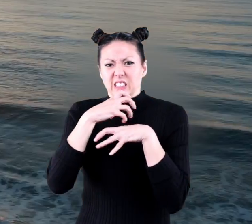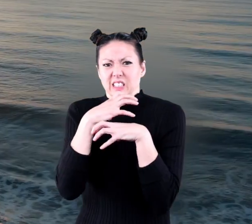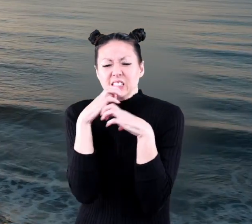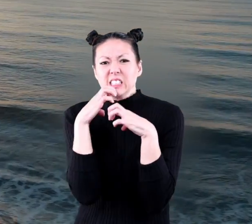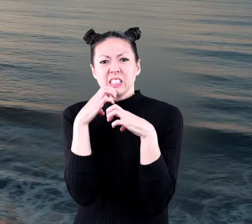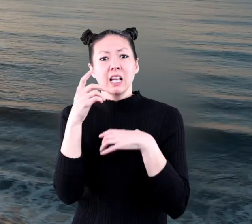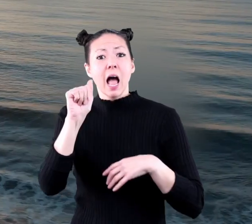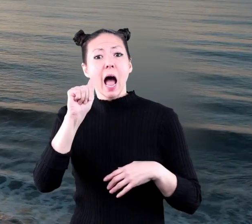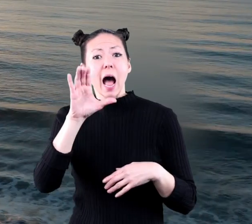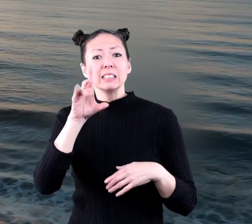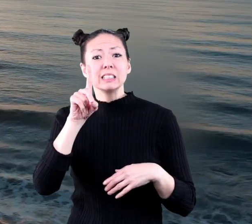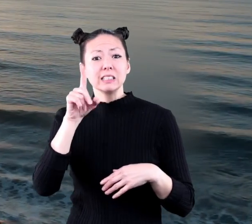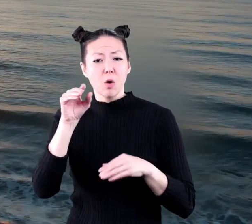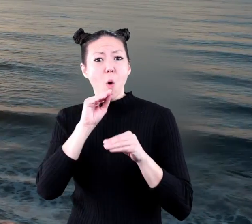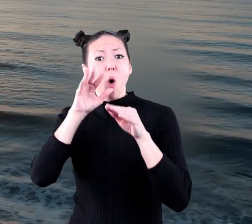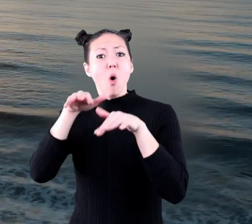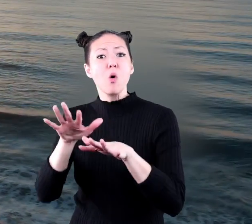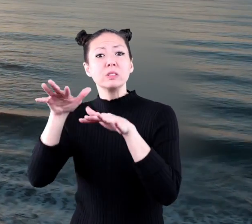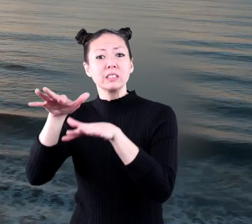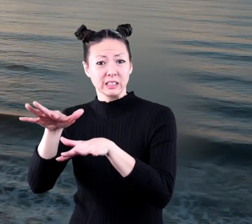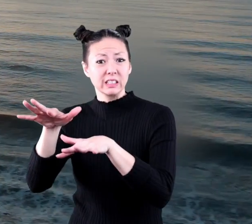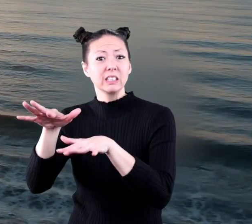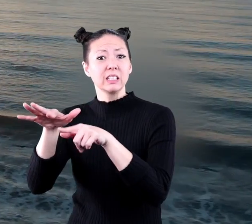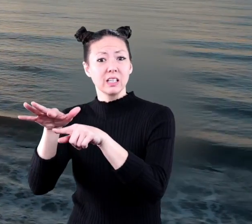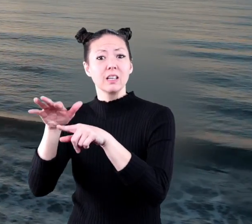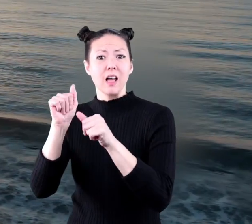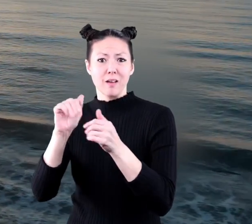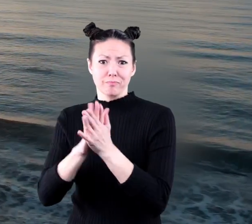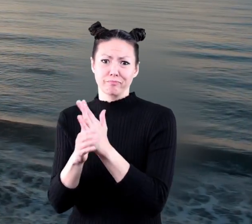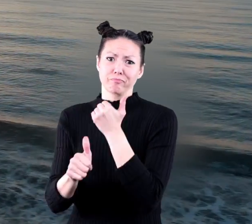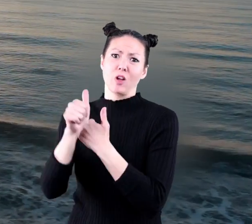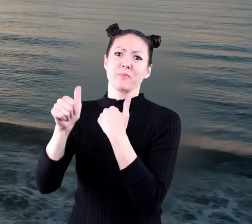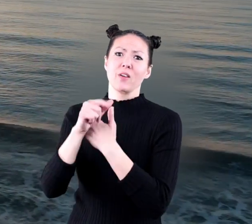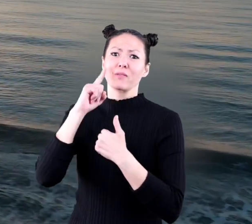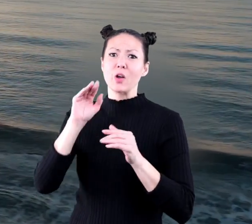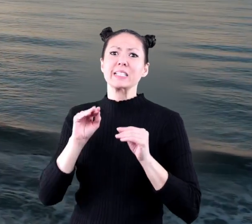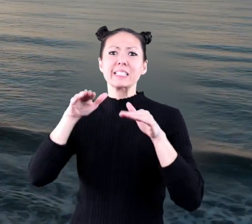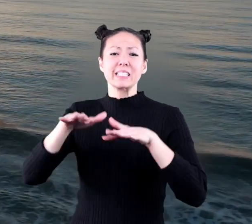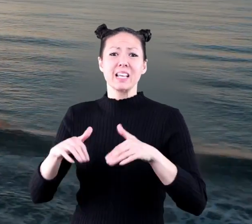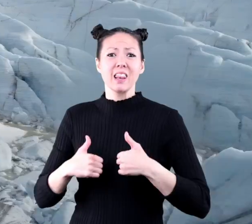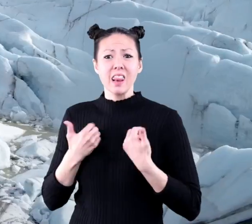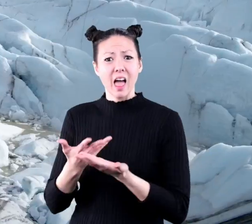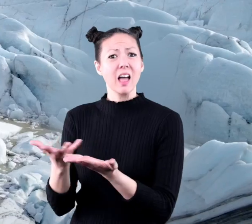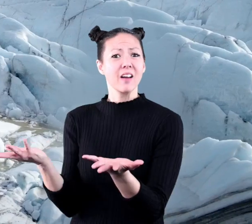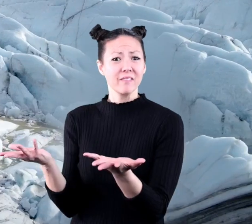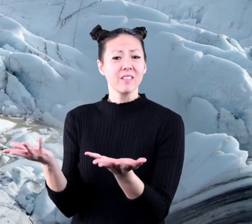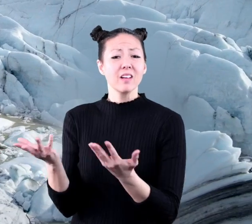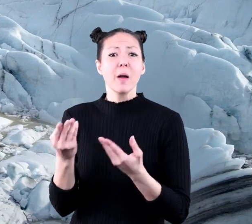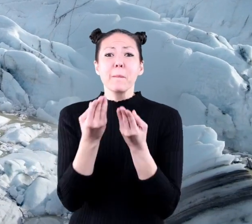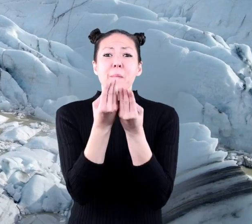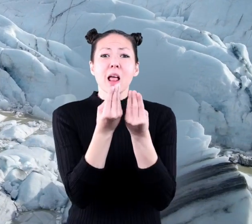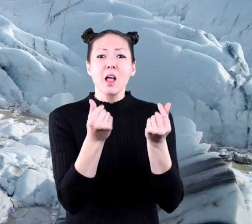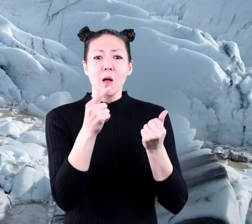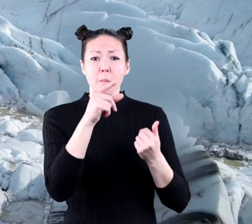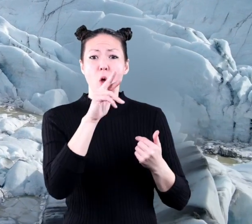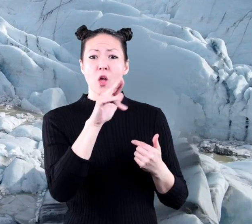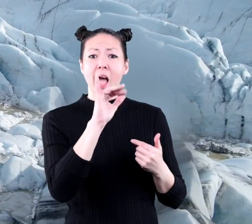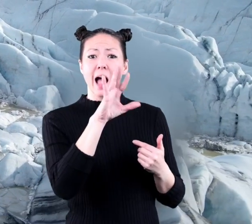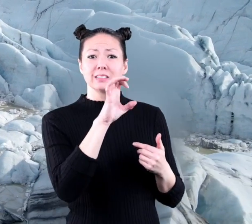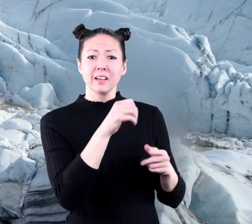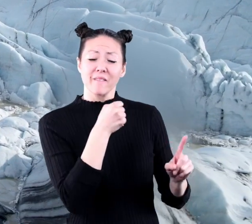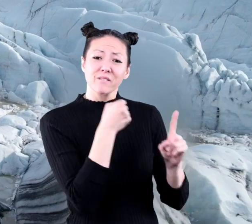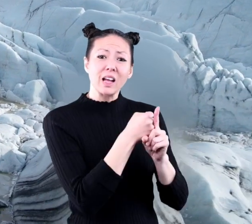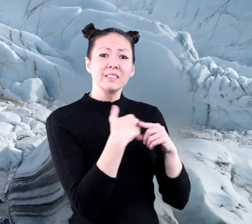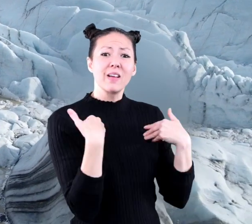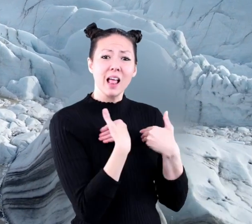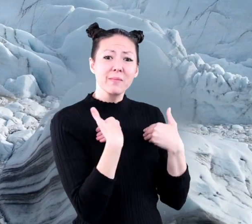and acid in our oceans, which can harm sea life. Melting polar ice affects the habitats